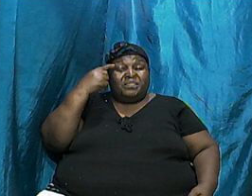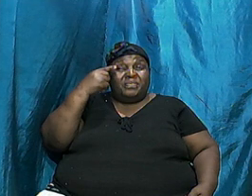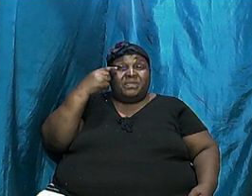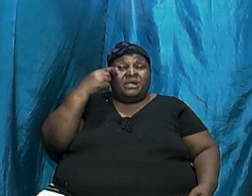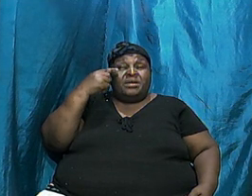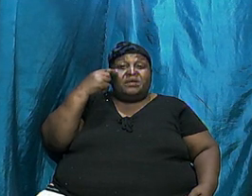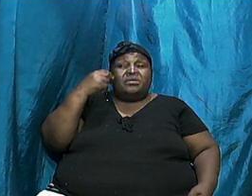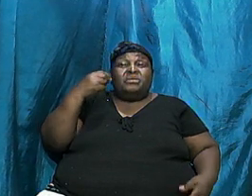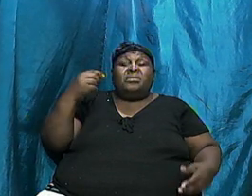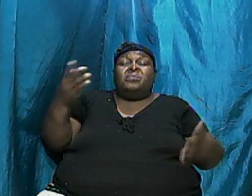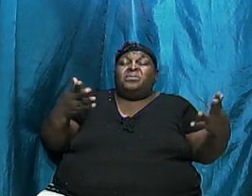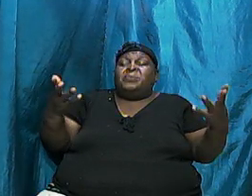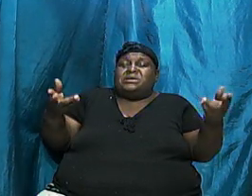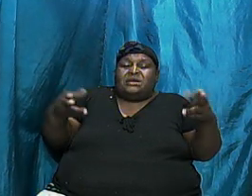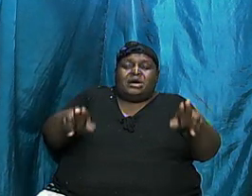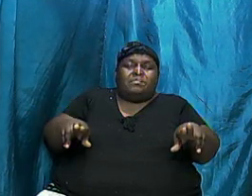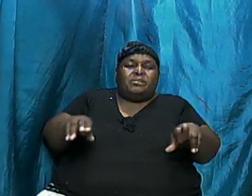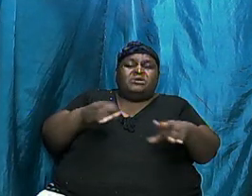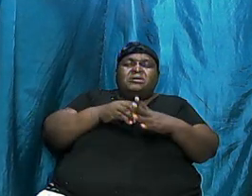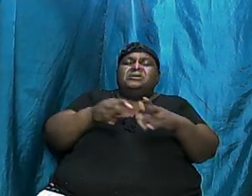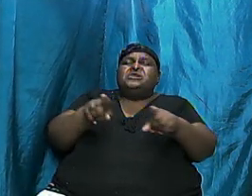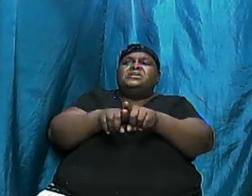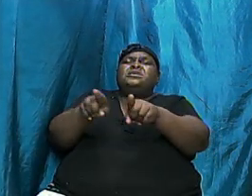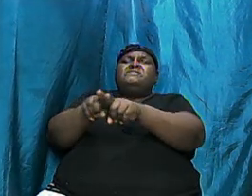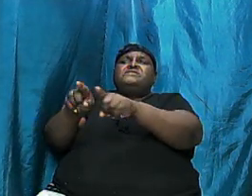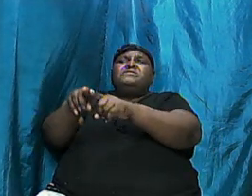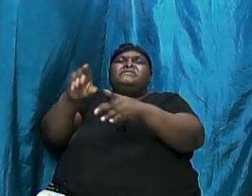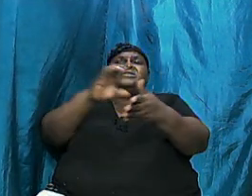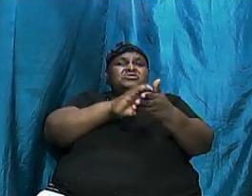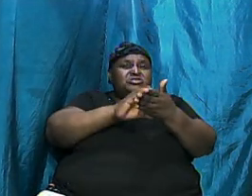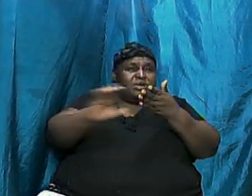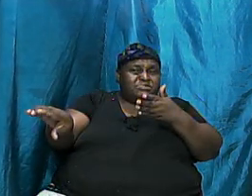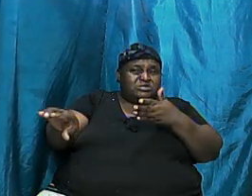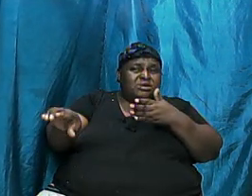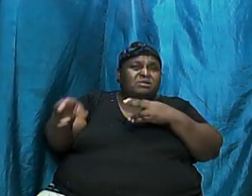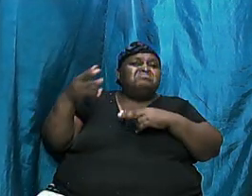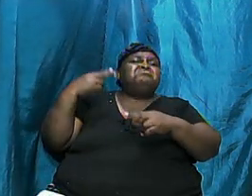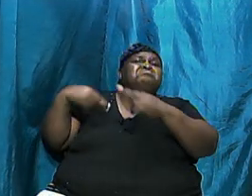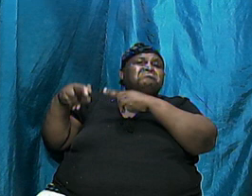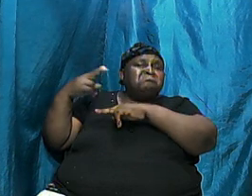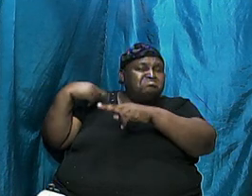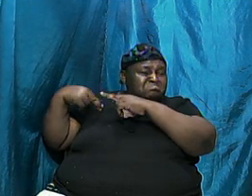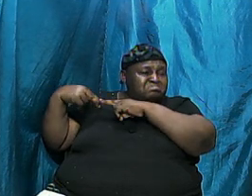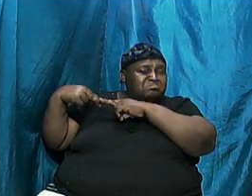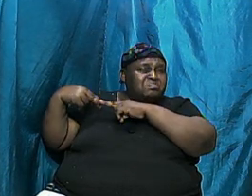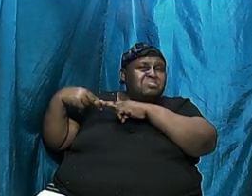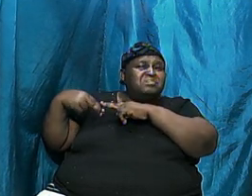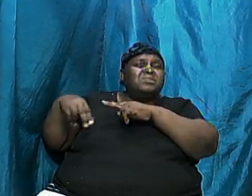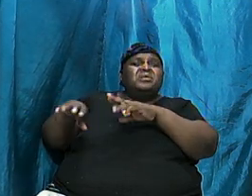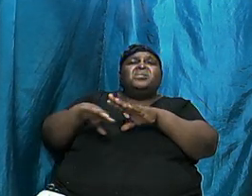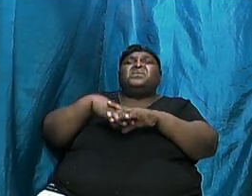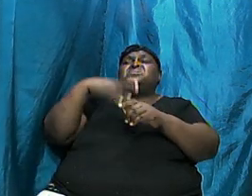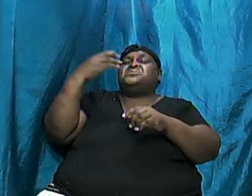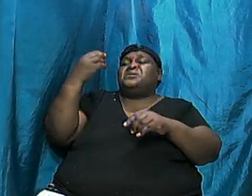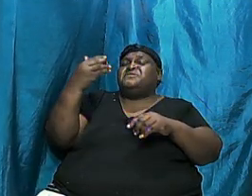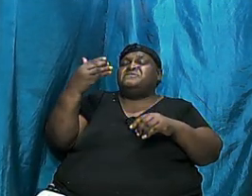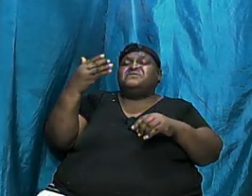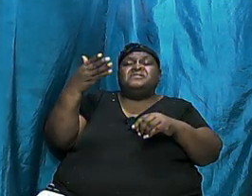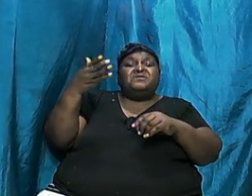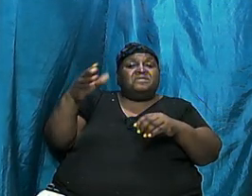of what happened in the different chapters, the history, the main points that come out from each chapter.